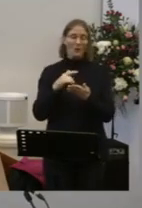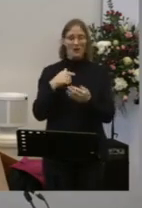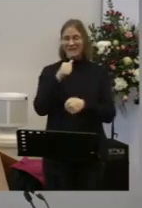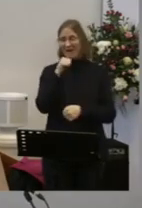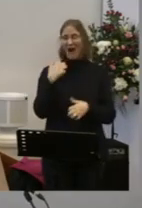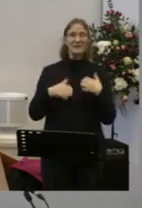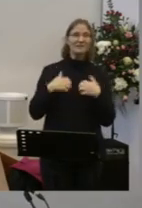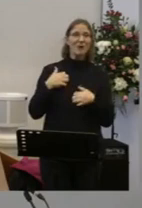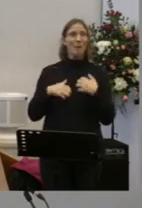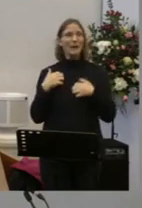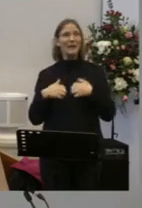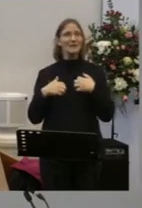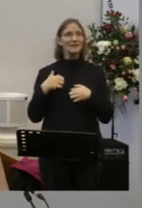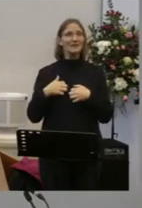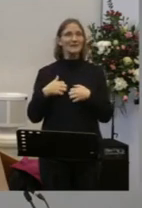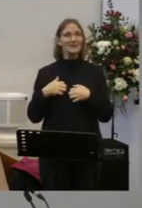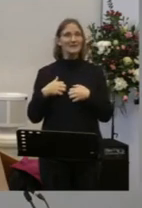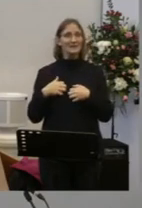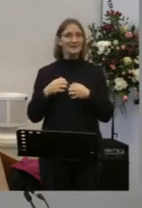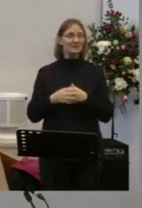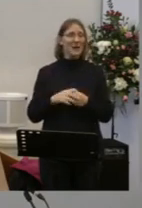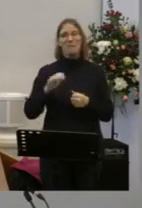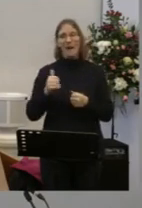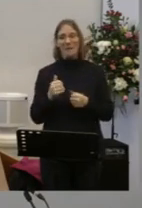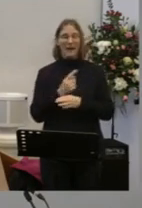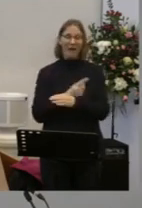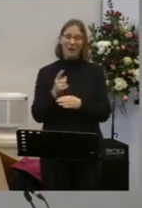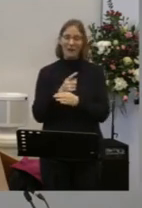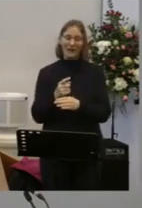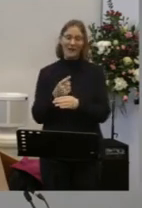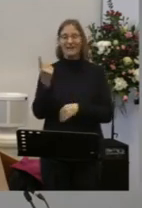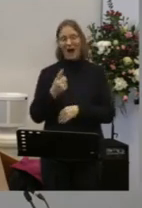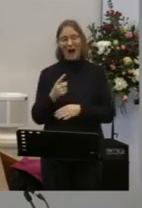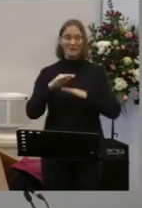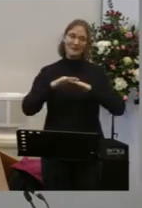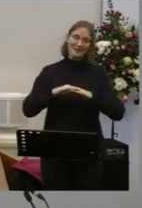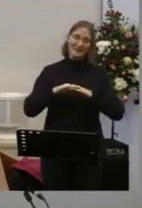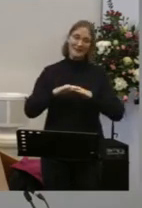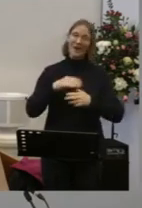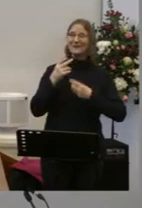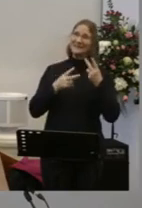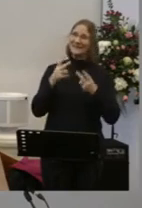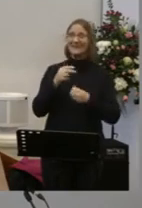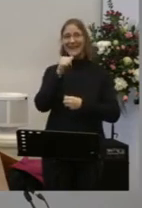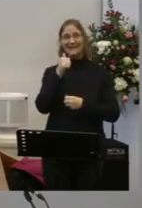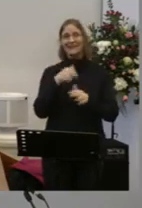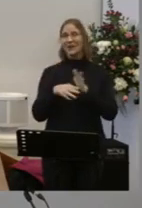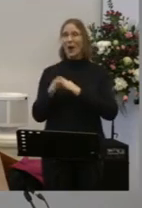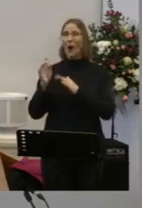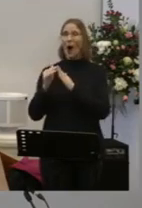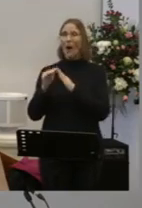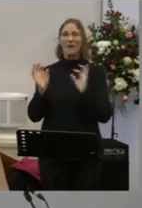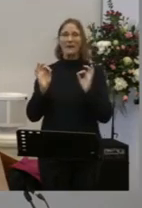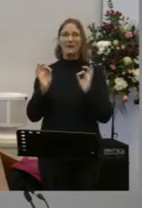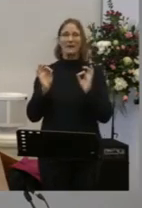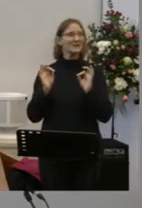If you turn up to church every week And sit here And you sit in the pew And you listen nicely You sing some songs That's nice And you go home And you never think about it